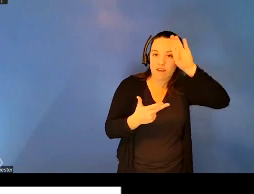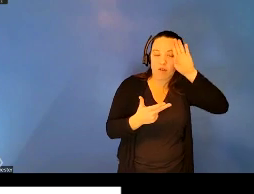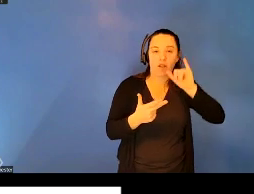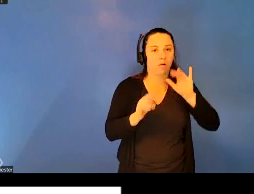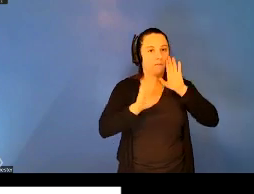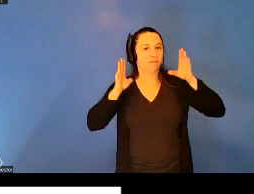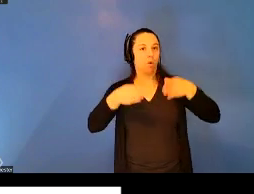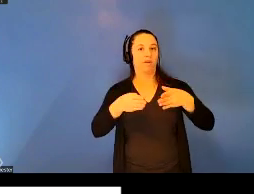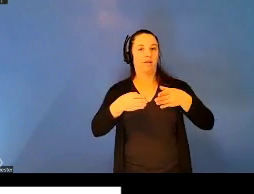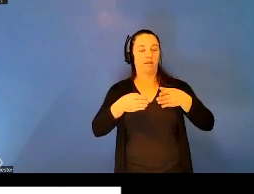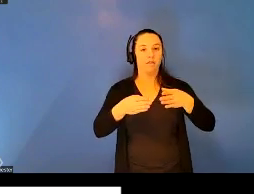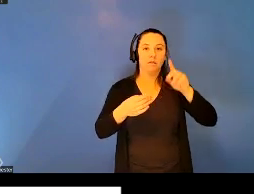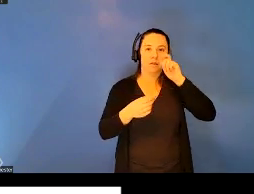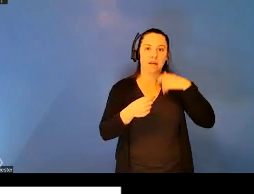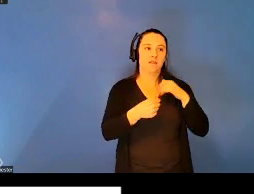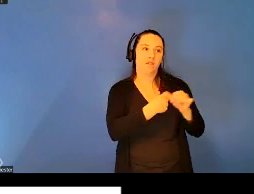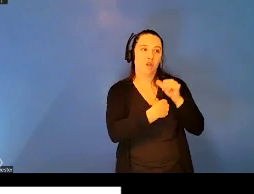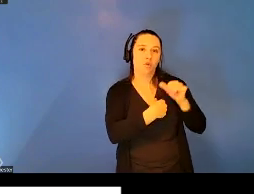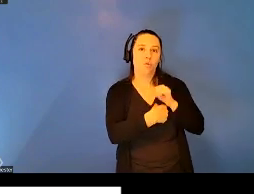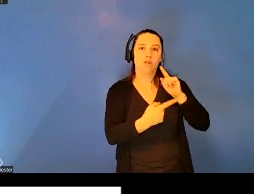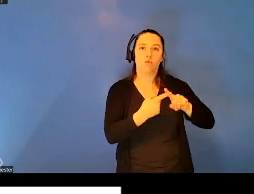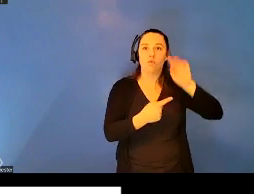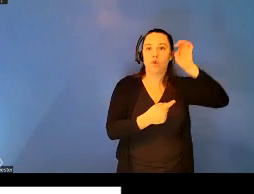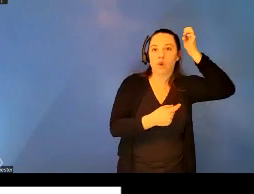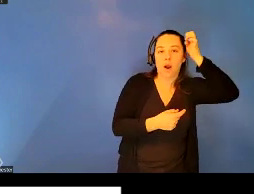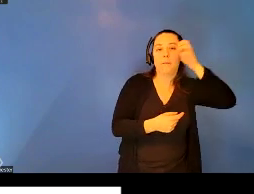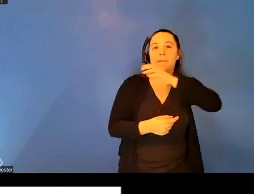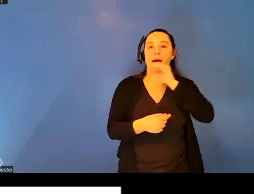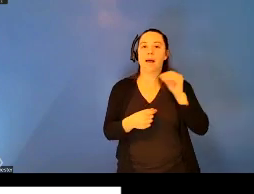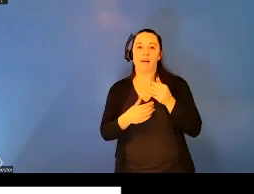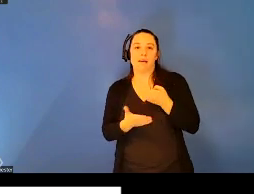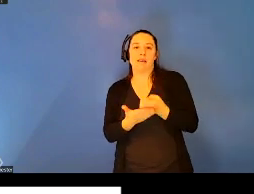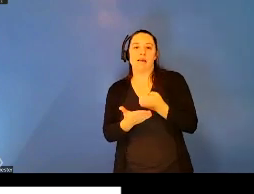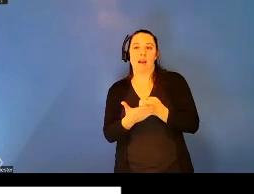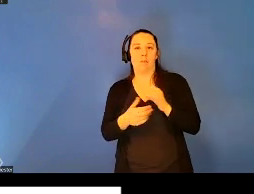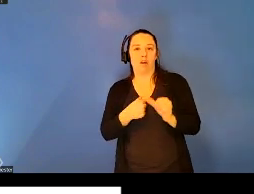to continental Europe and the economic threats the diseases posed to trade.